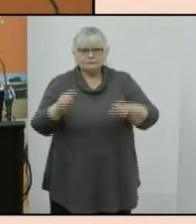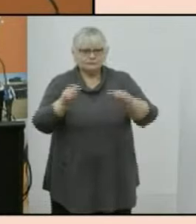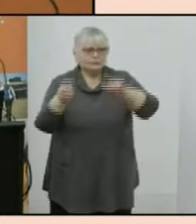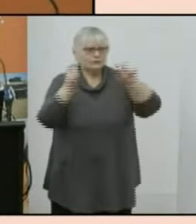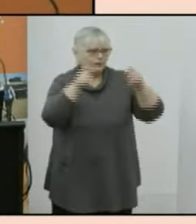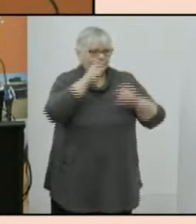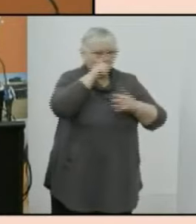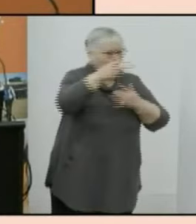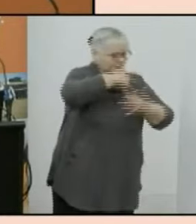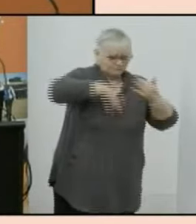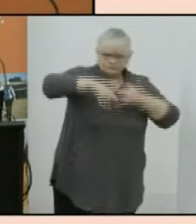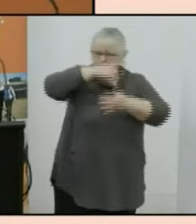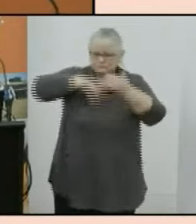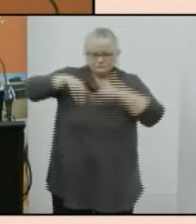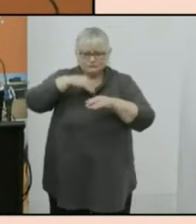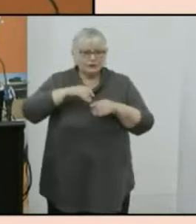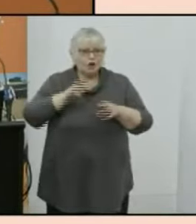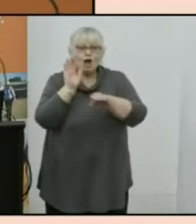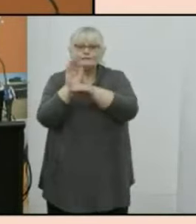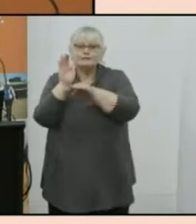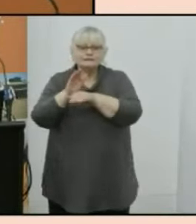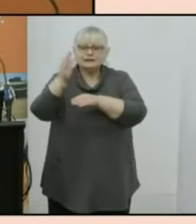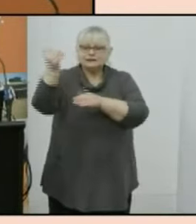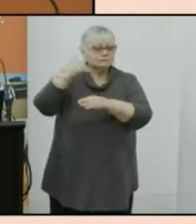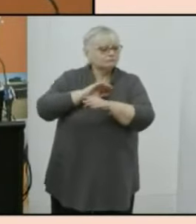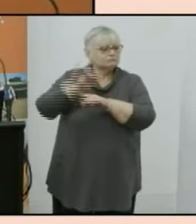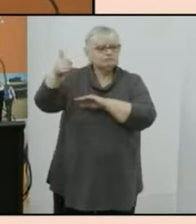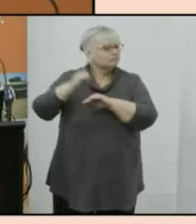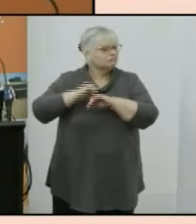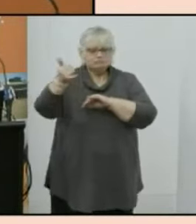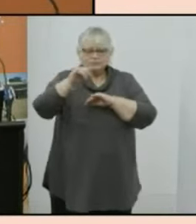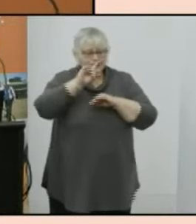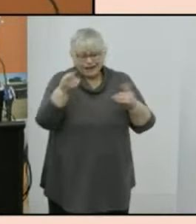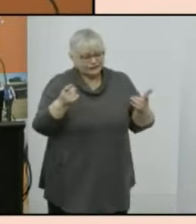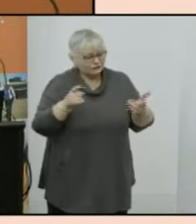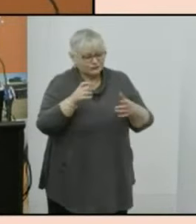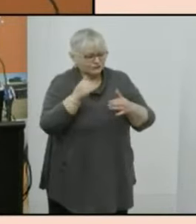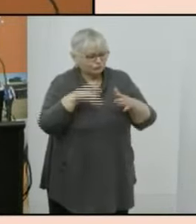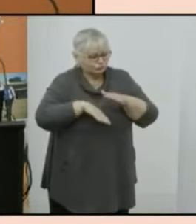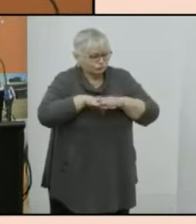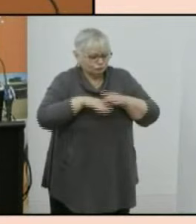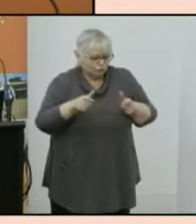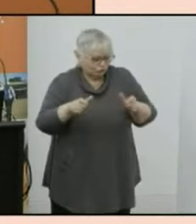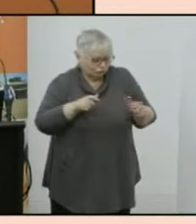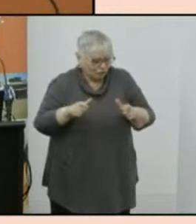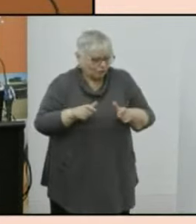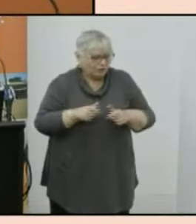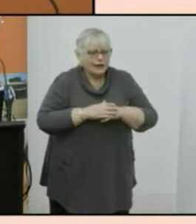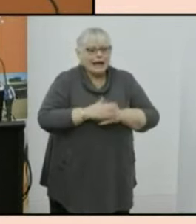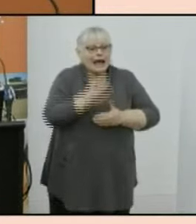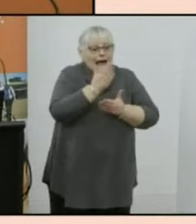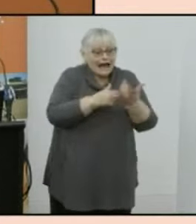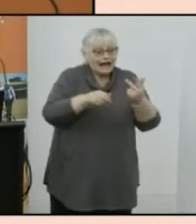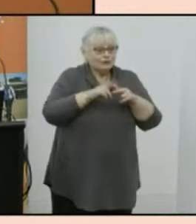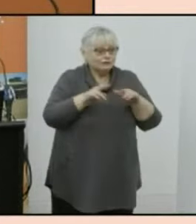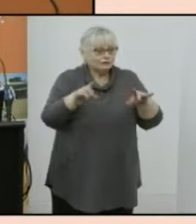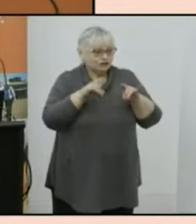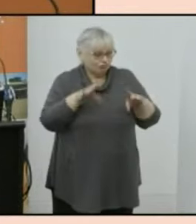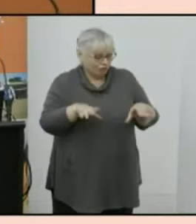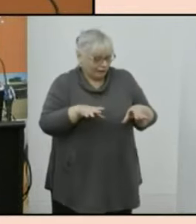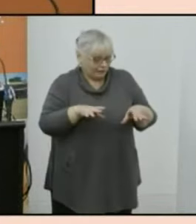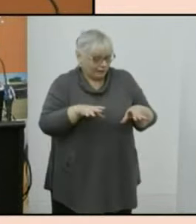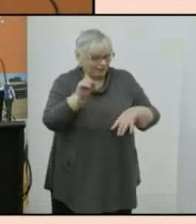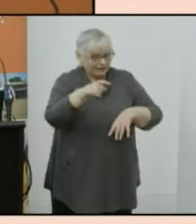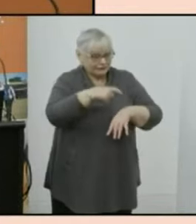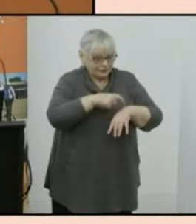into and out of australia were tightly controlled over the period of the census approximately a half of australia's population were in lockdown